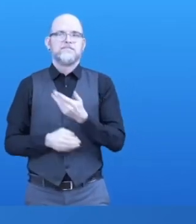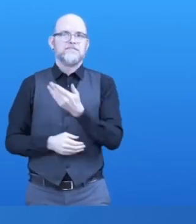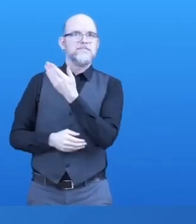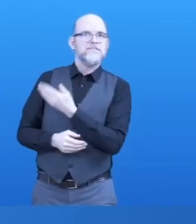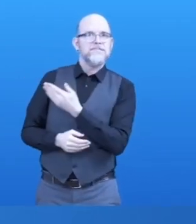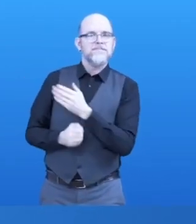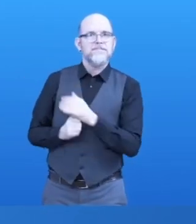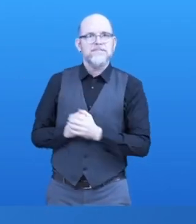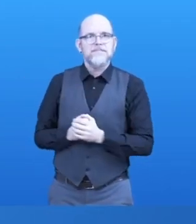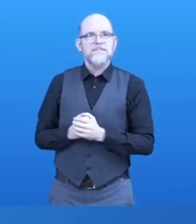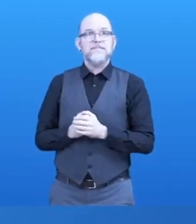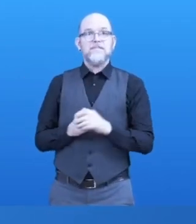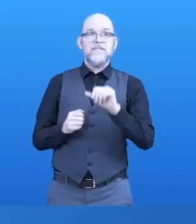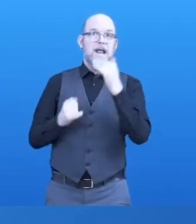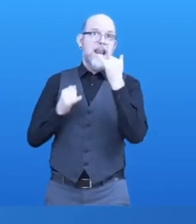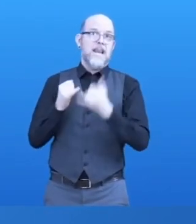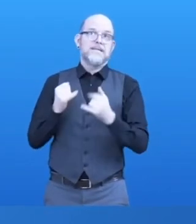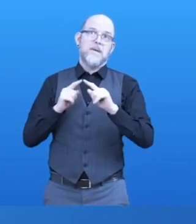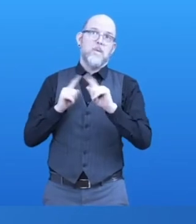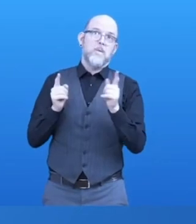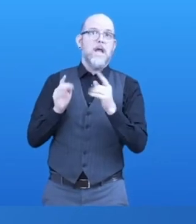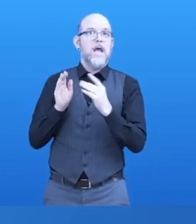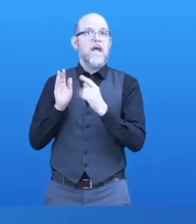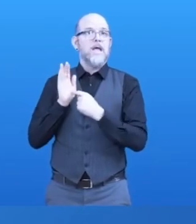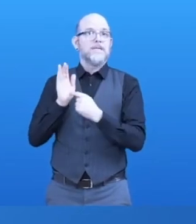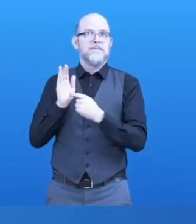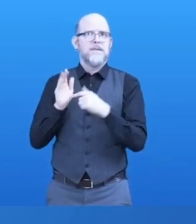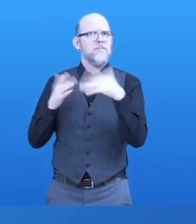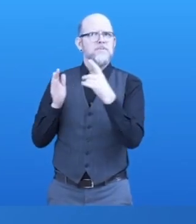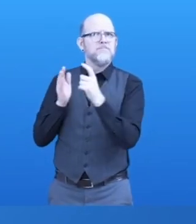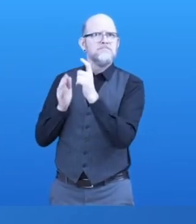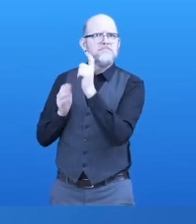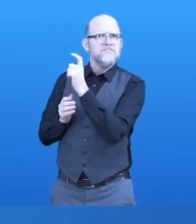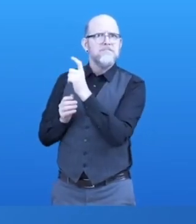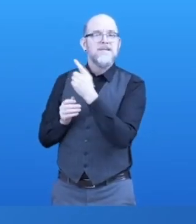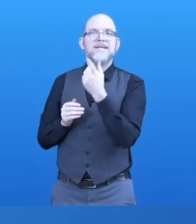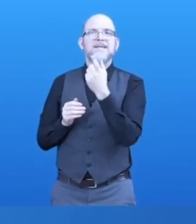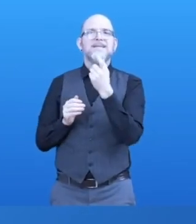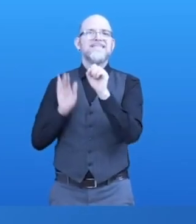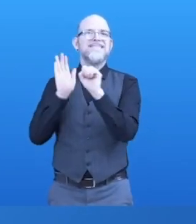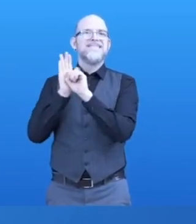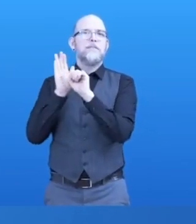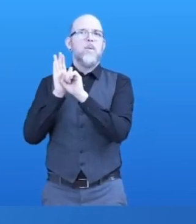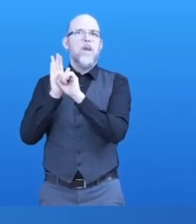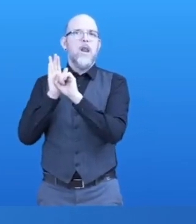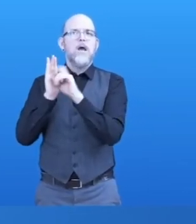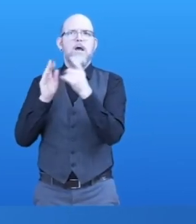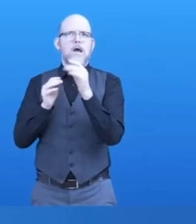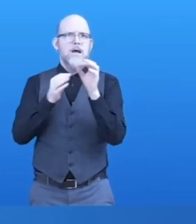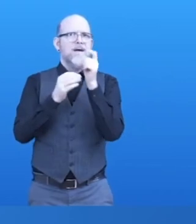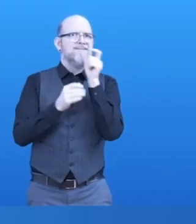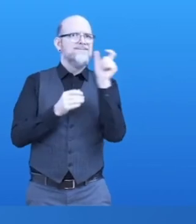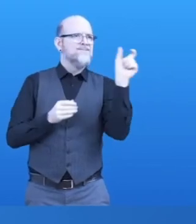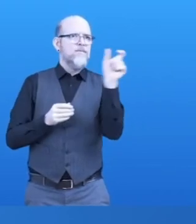A final example for a function of the system would be the Symbol Annotation function. This function